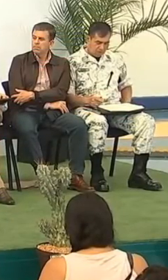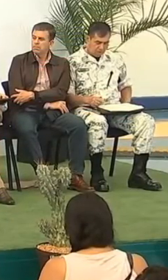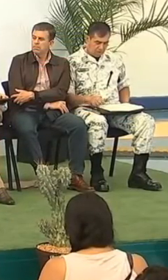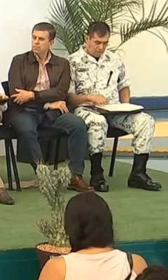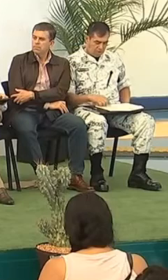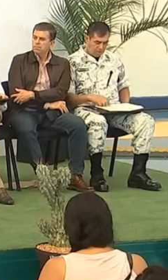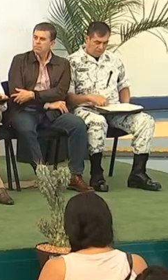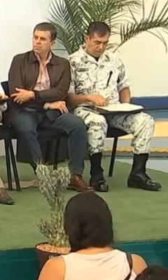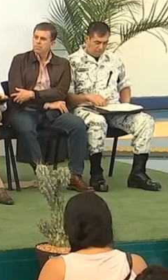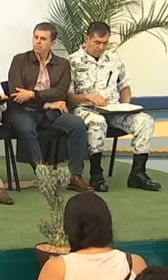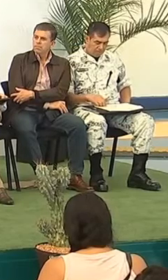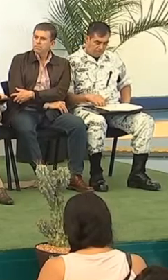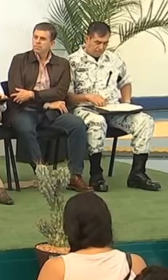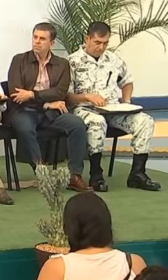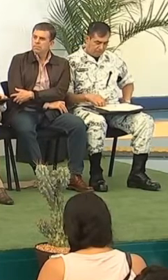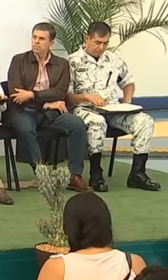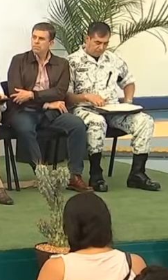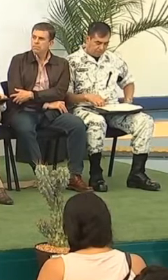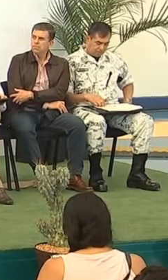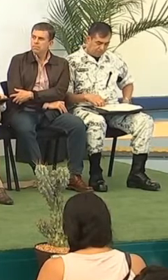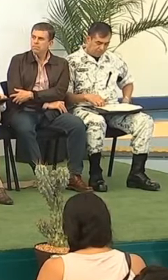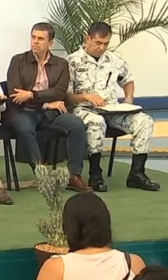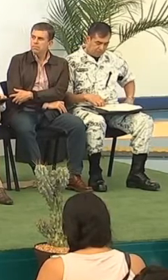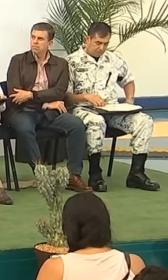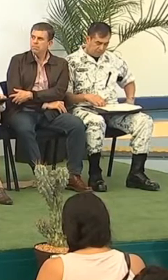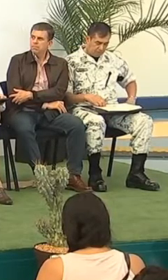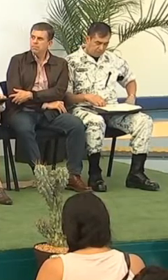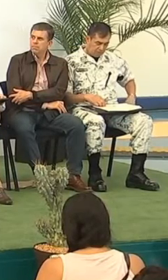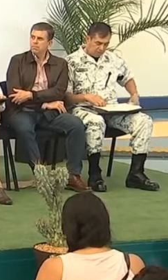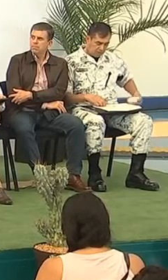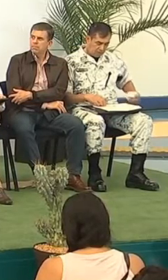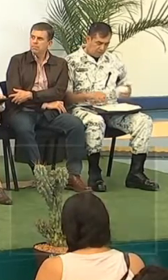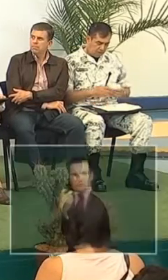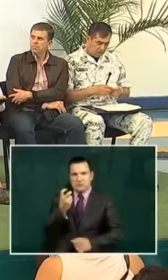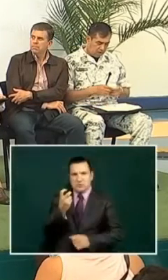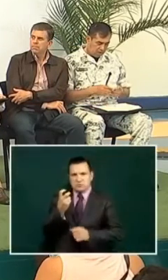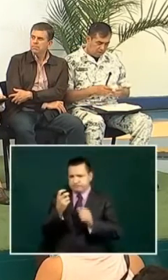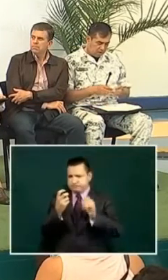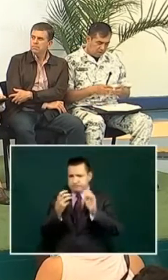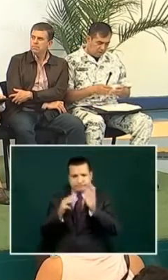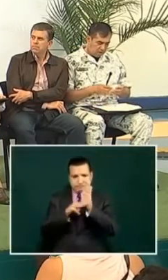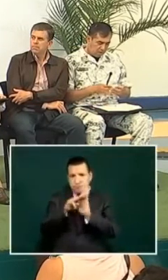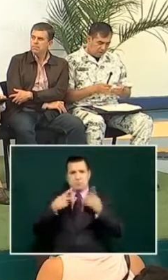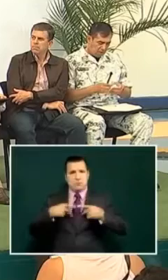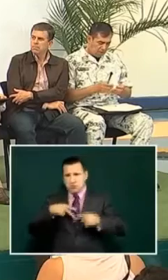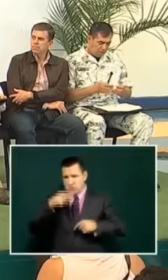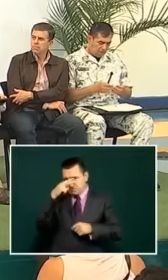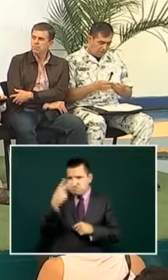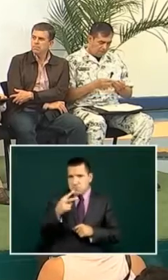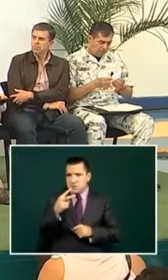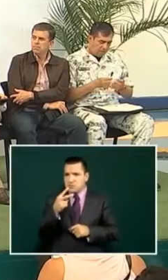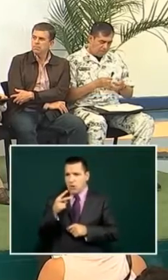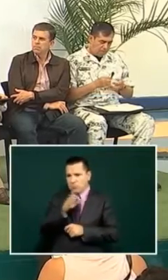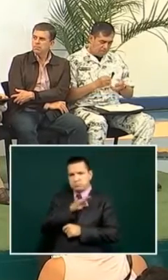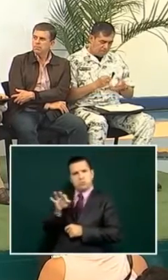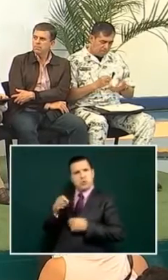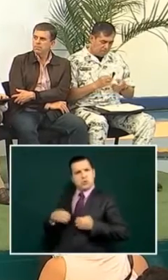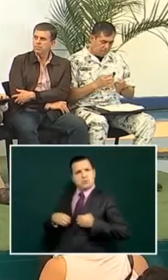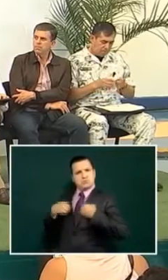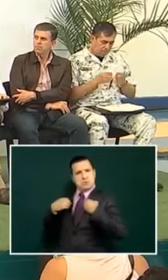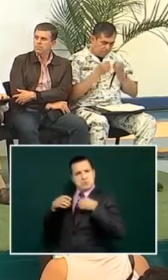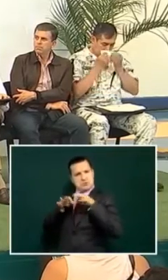so the money that millions of Mexicans are able to live